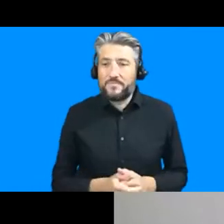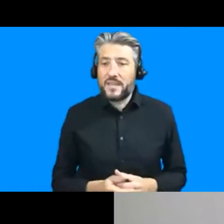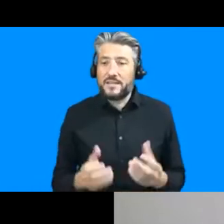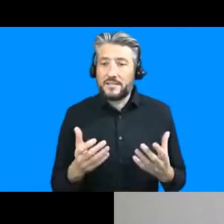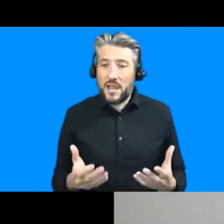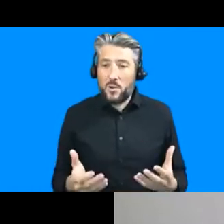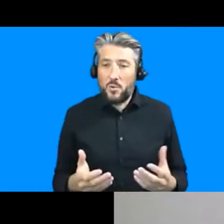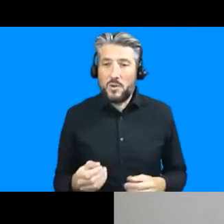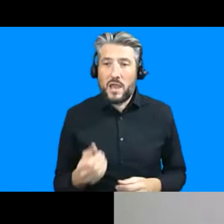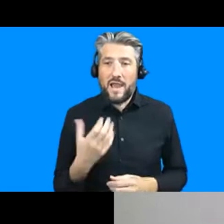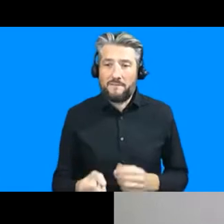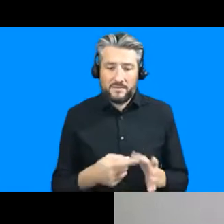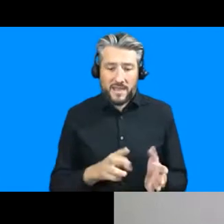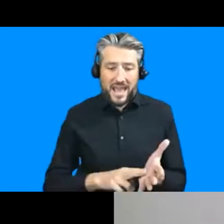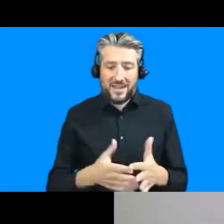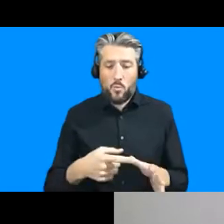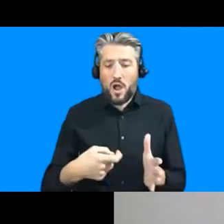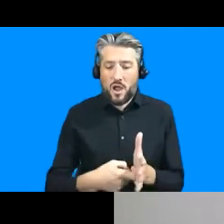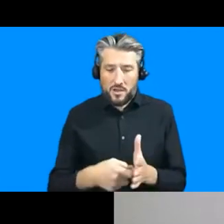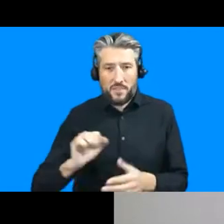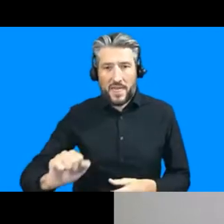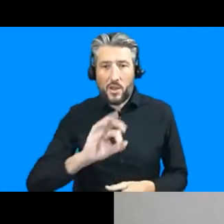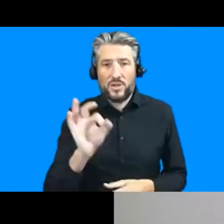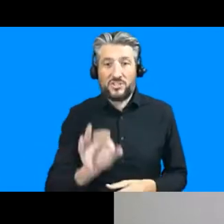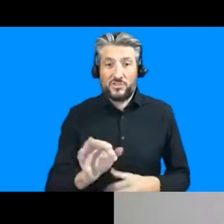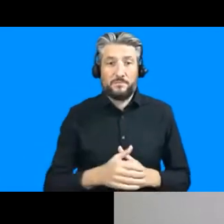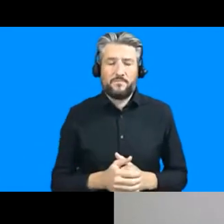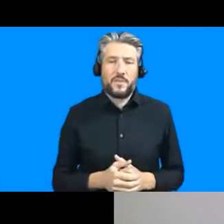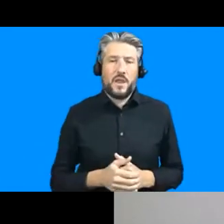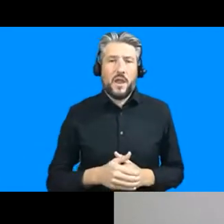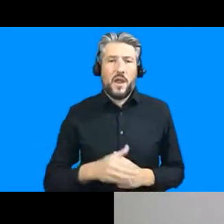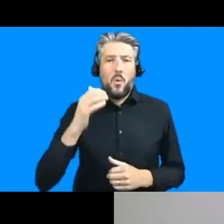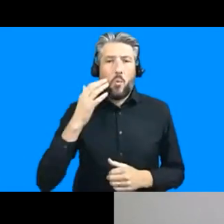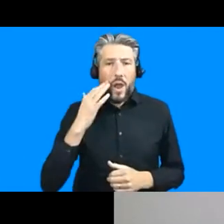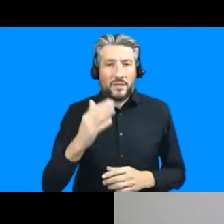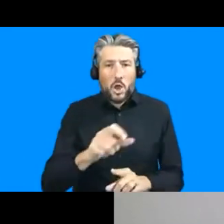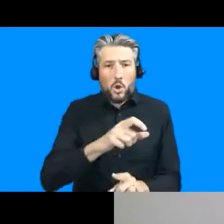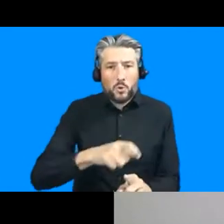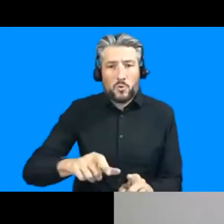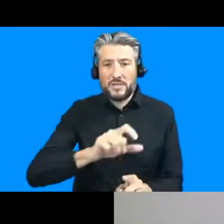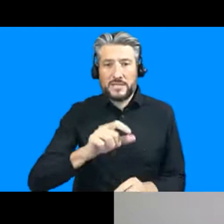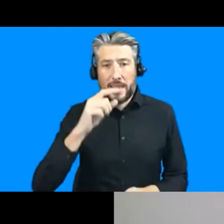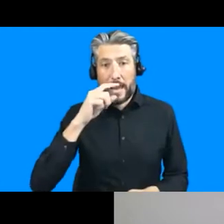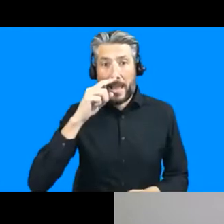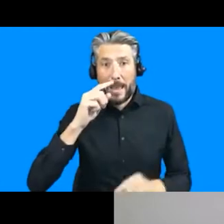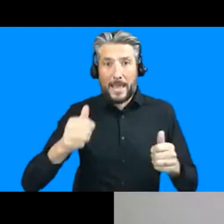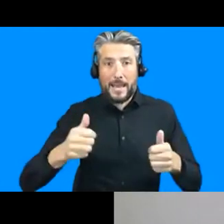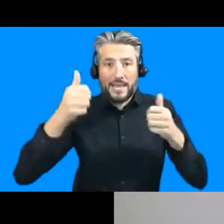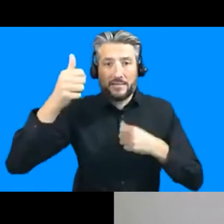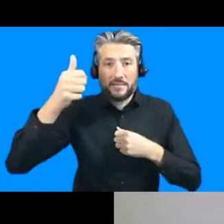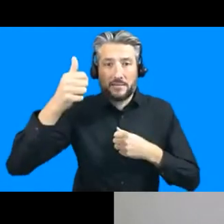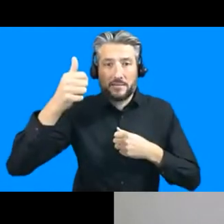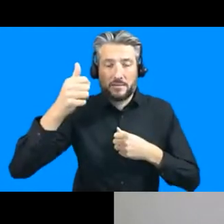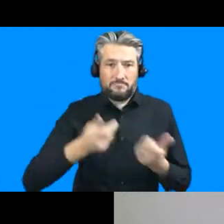asks when infrastructure projects are carried out by elite policy communities and then elite academic communities